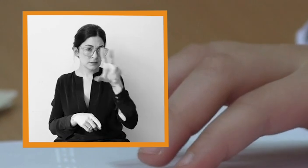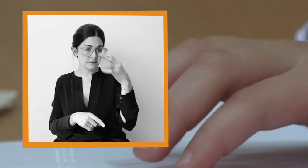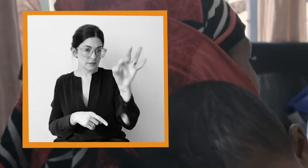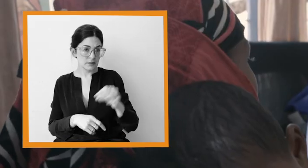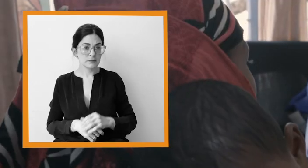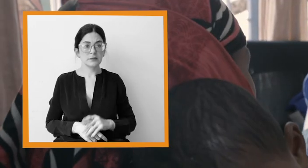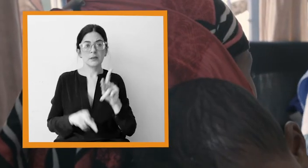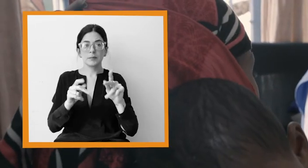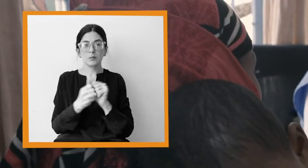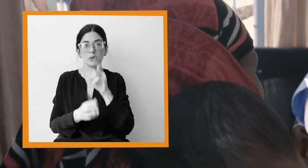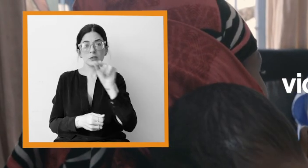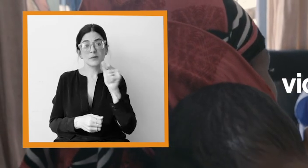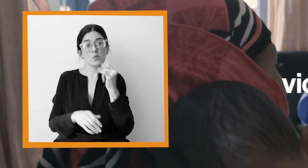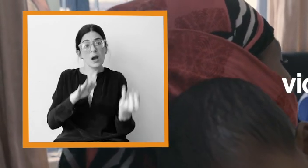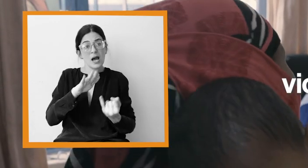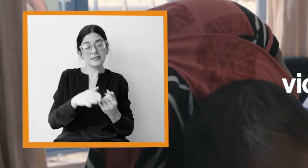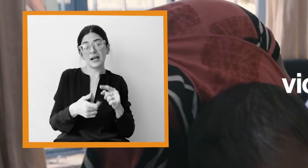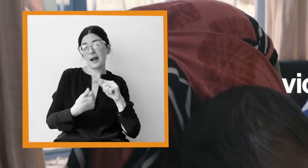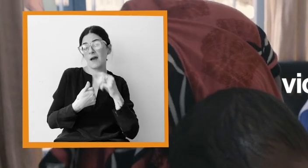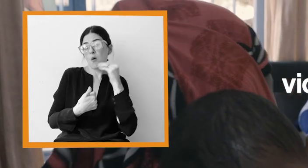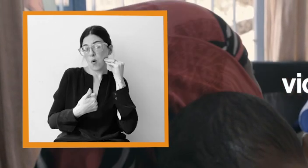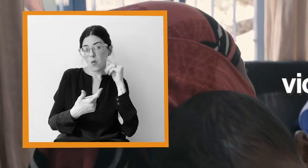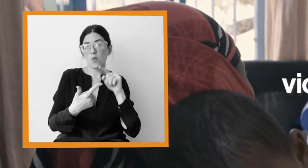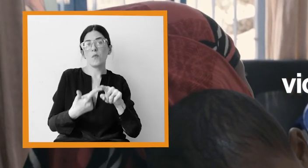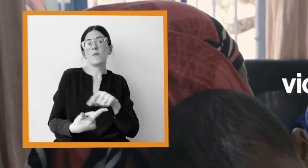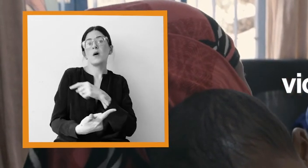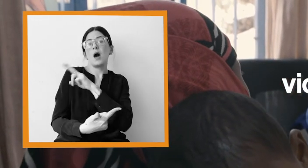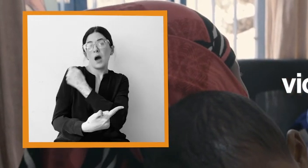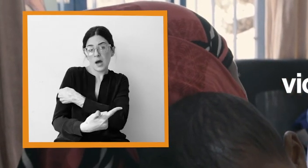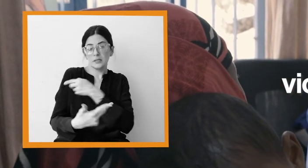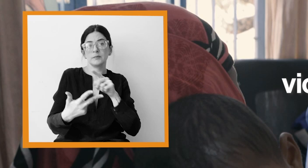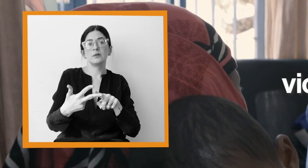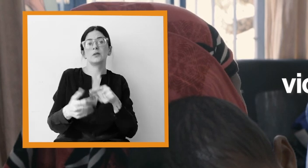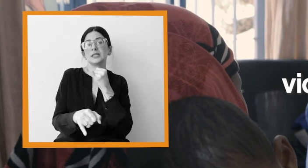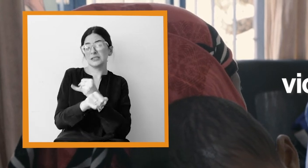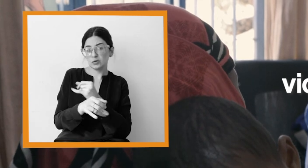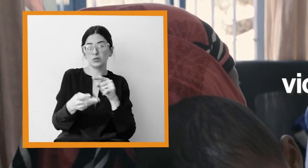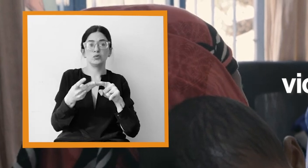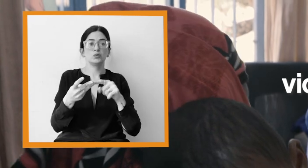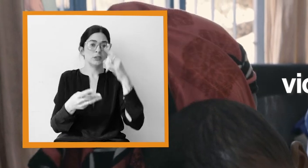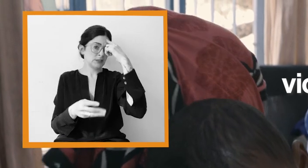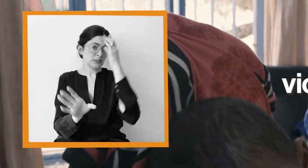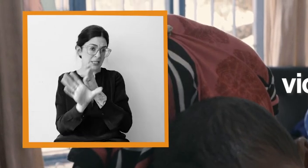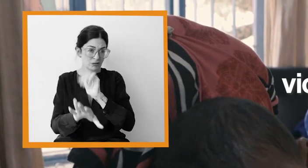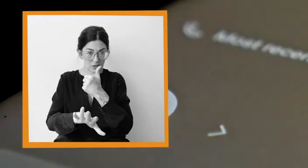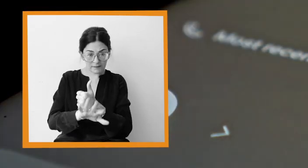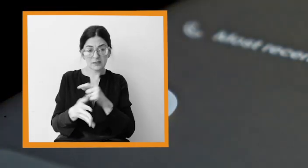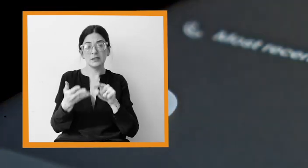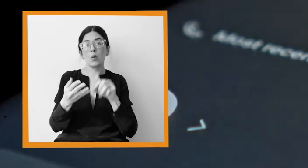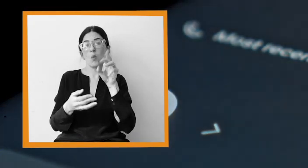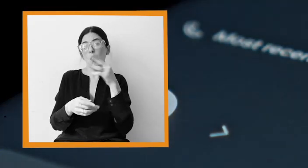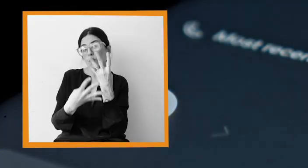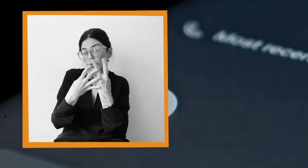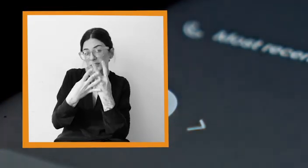formats. Response efforts focused on gender-based violence should ensure during COVID-19, persons with disabilities